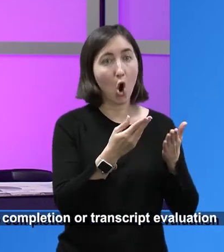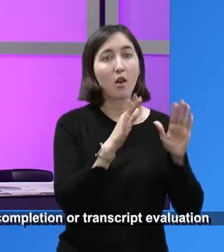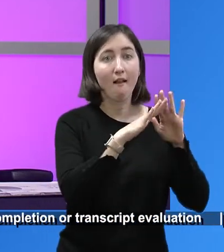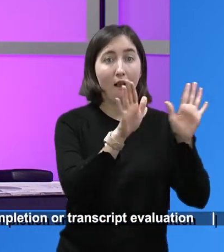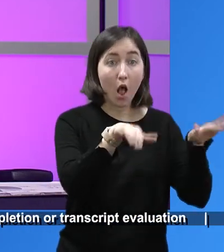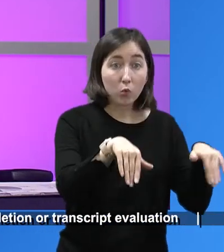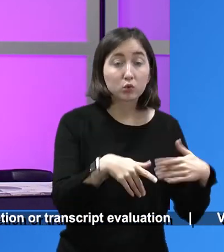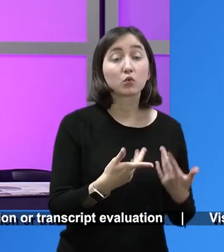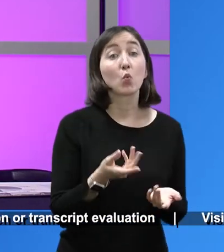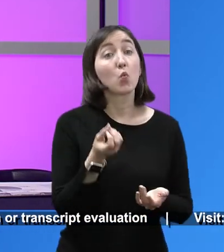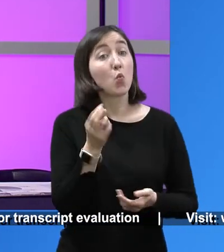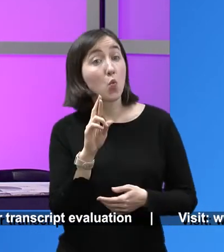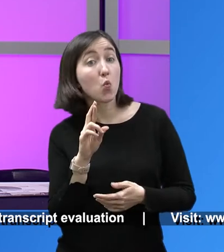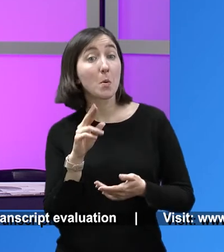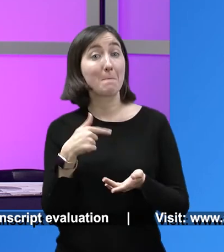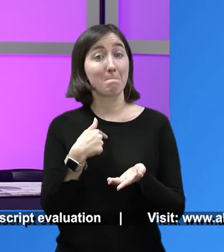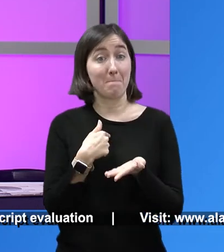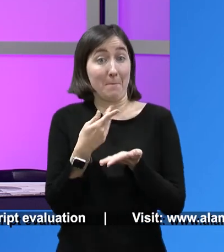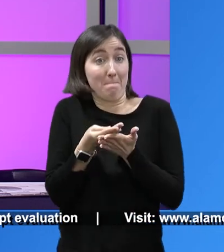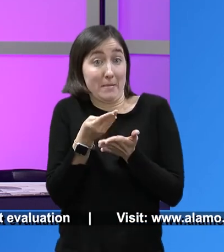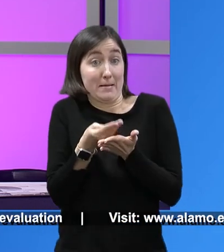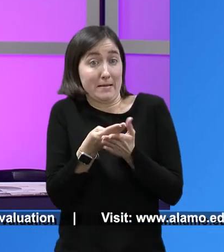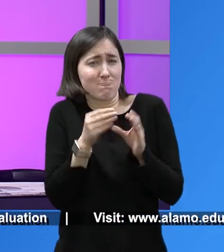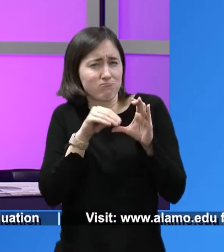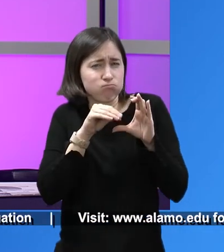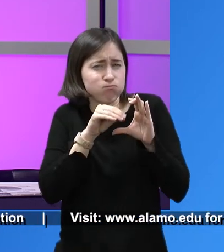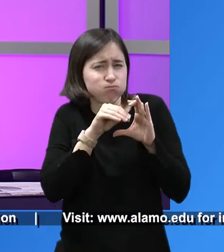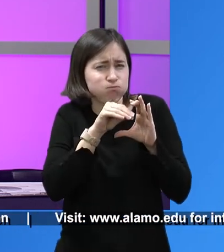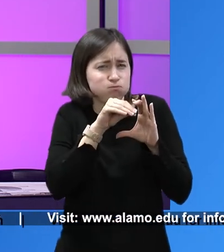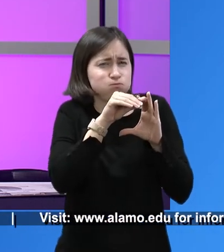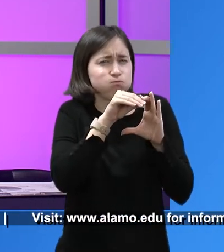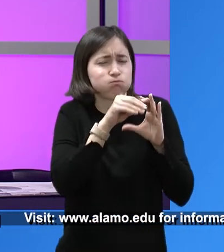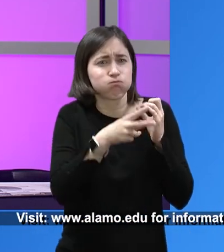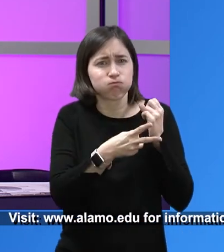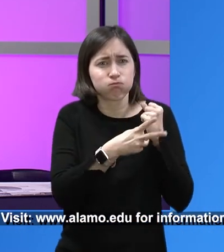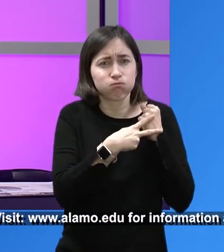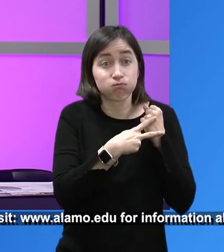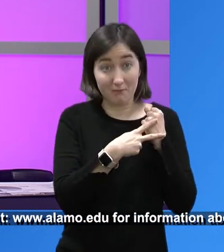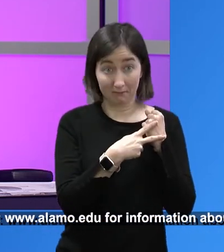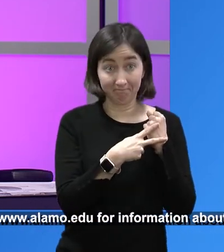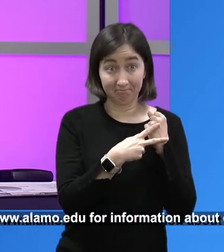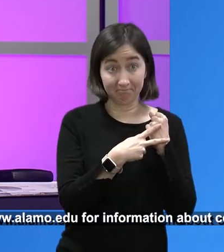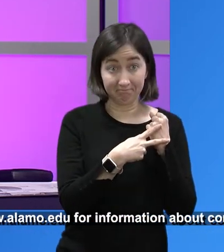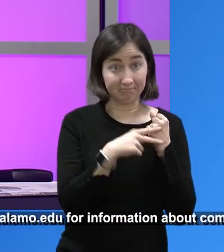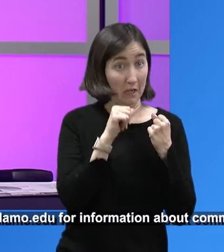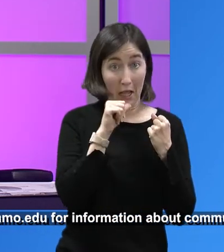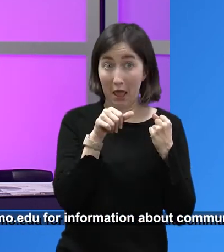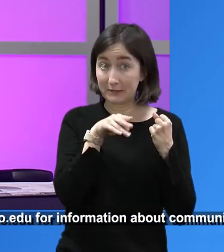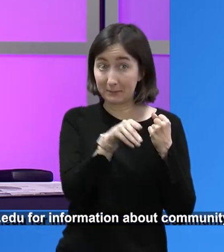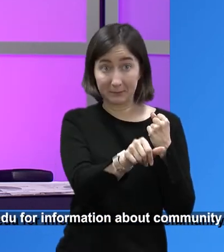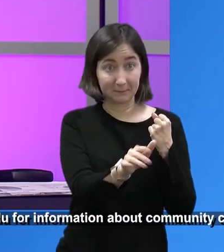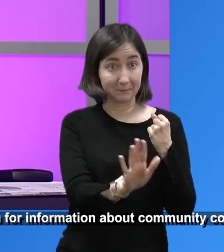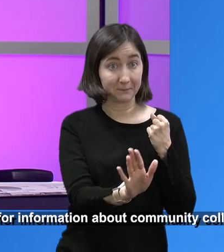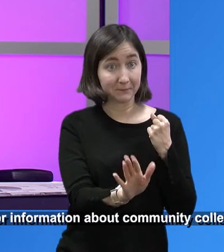the form of savings. So by having assets, savings, we can then help our families